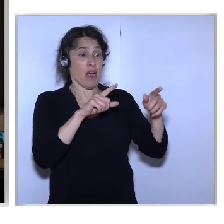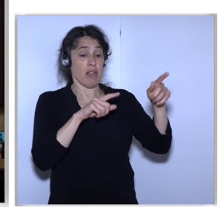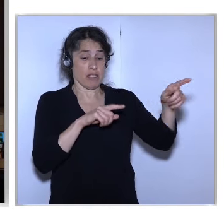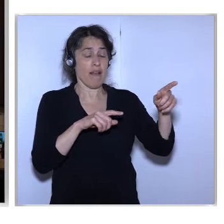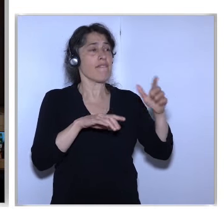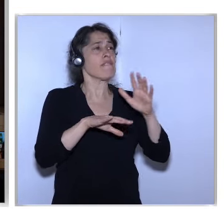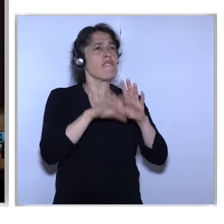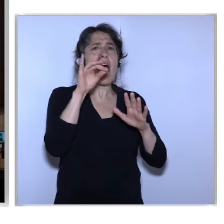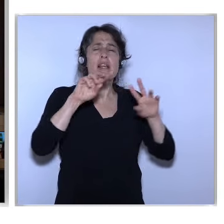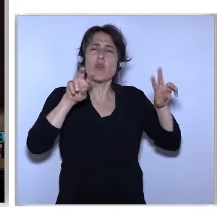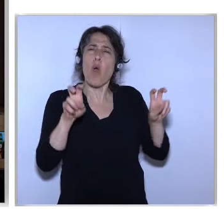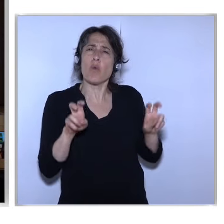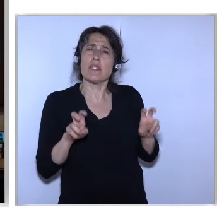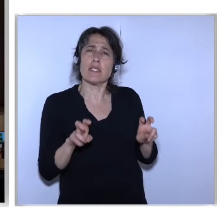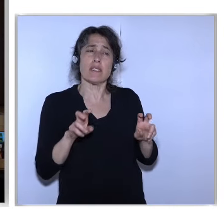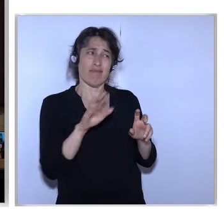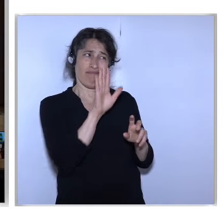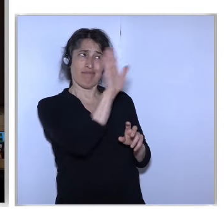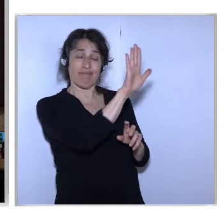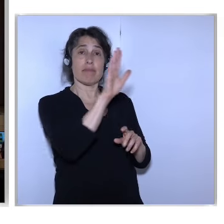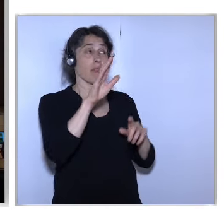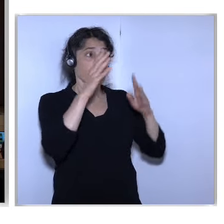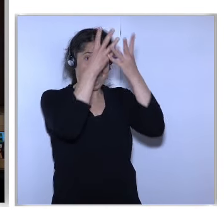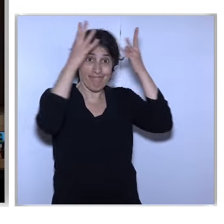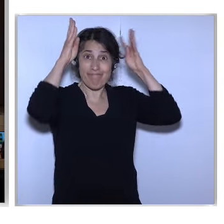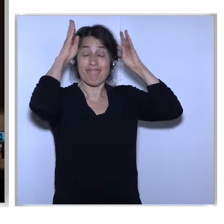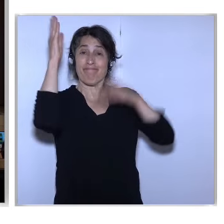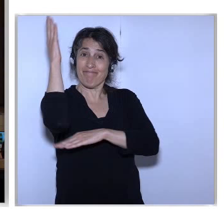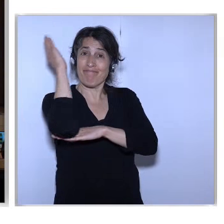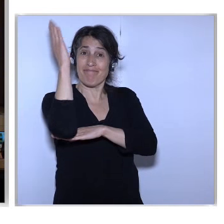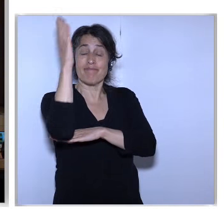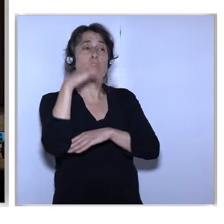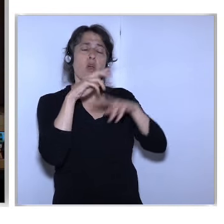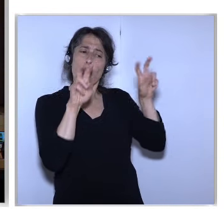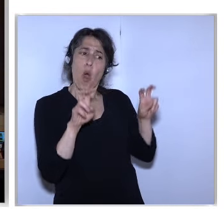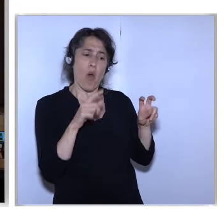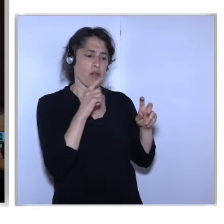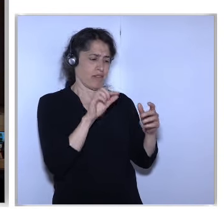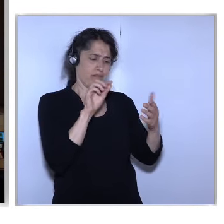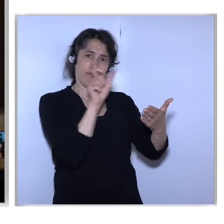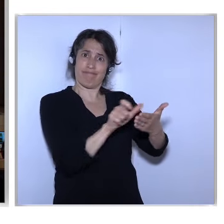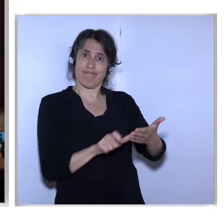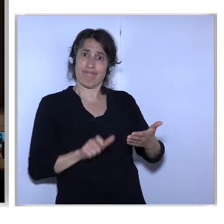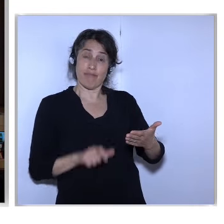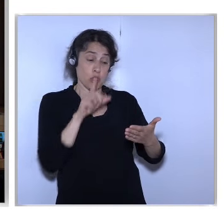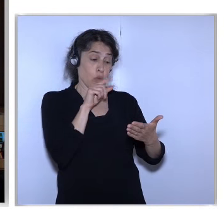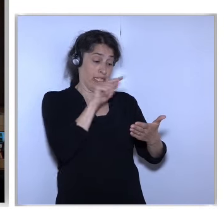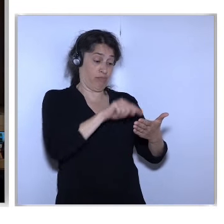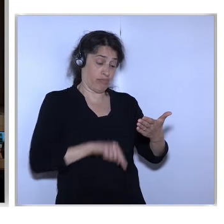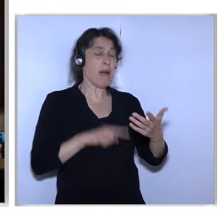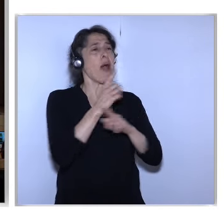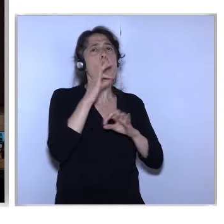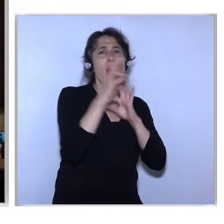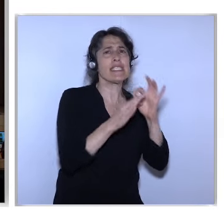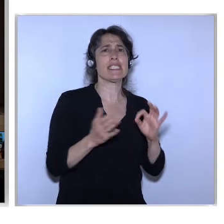Were No Like Exact Questions Asking Exact You Know Questions But If If I Can Sum Up The Tweets Into